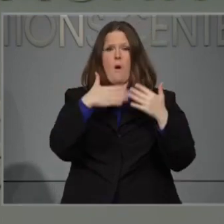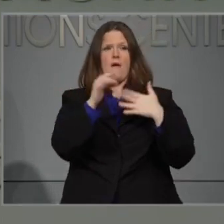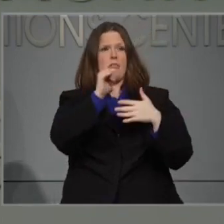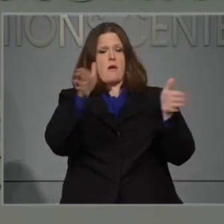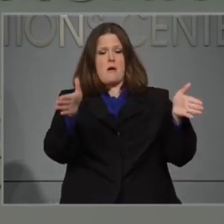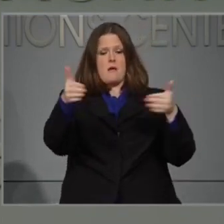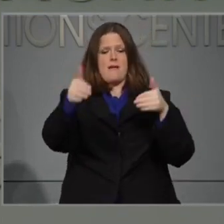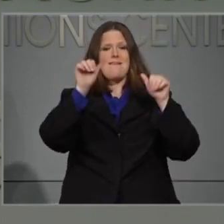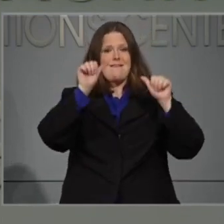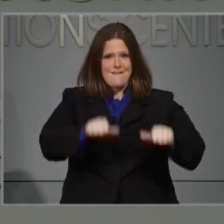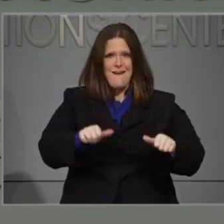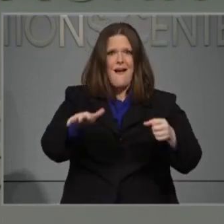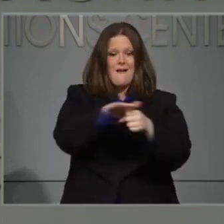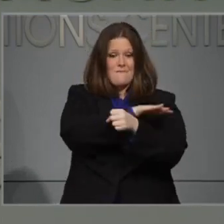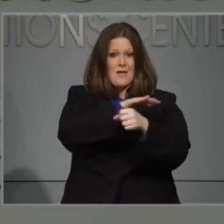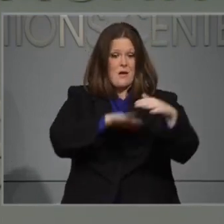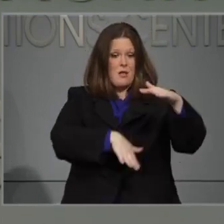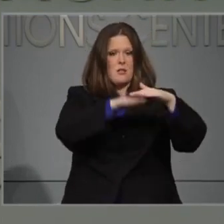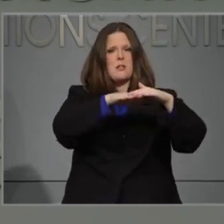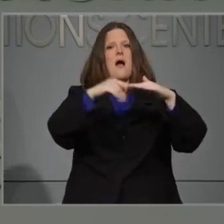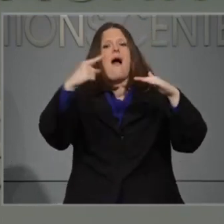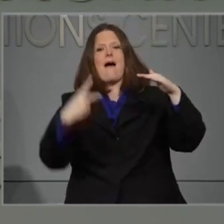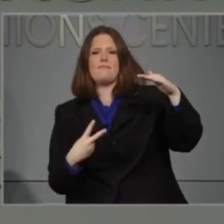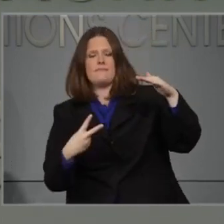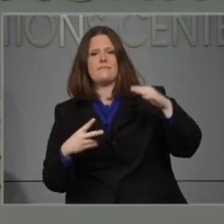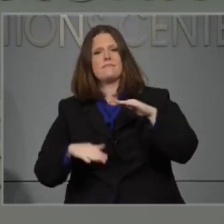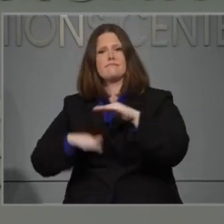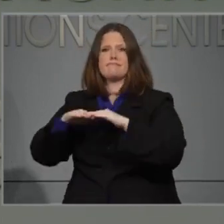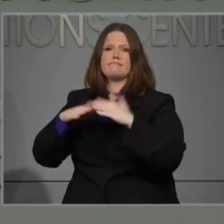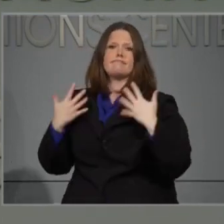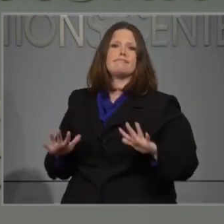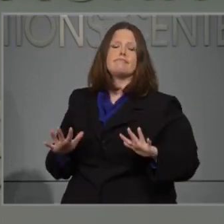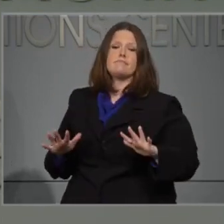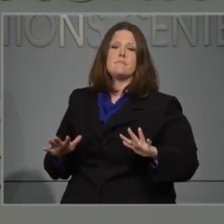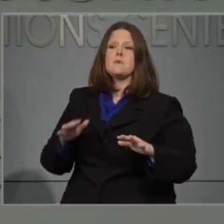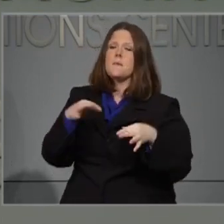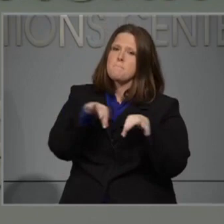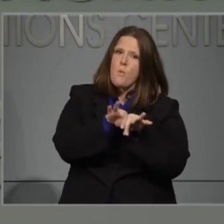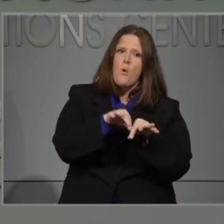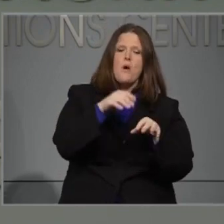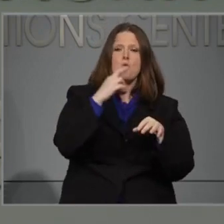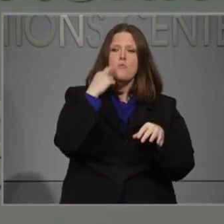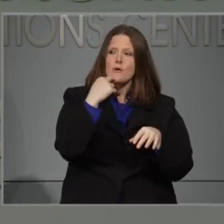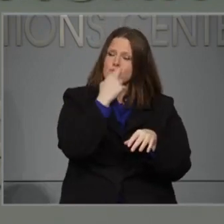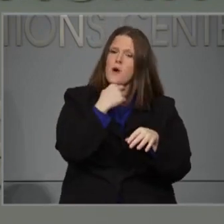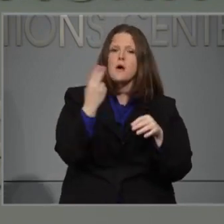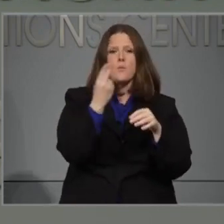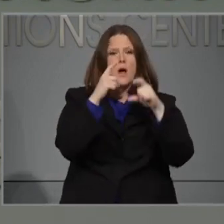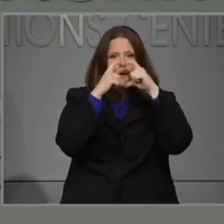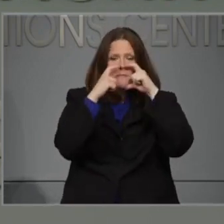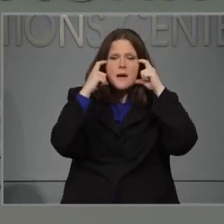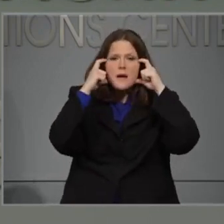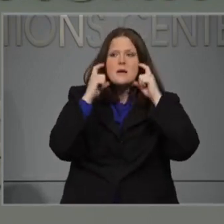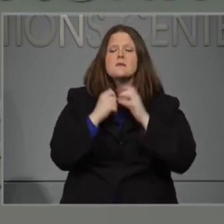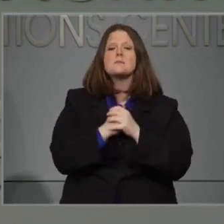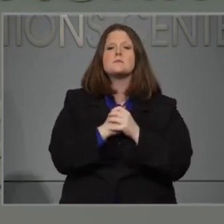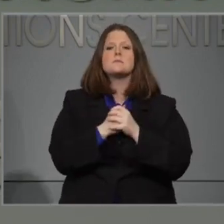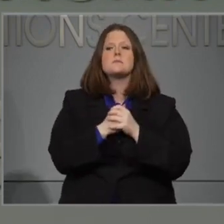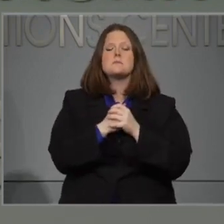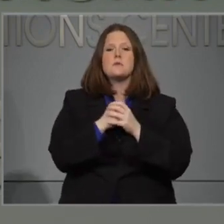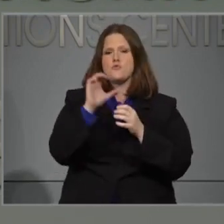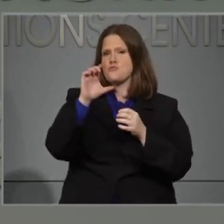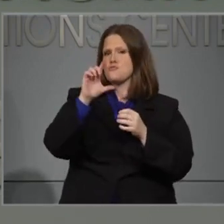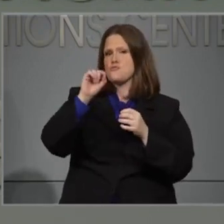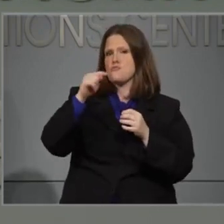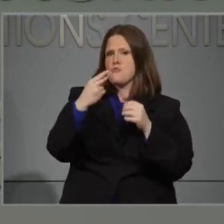that restaurants are taking with cloth face covering and trying to make sure that there is social distancing within the